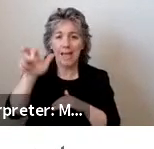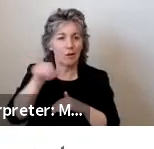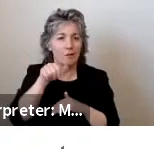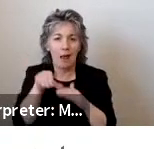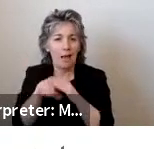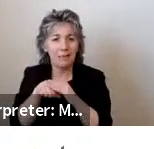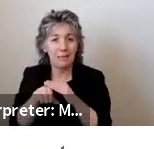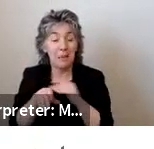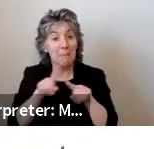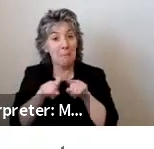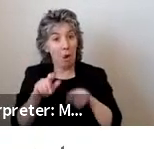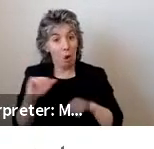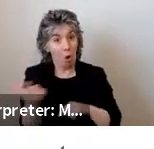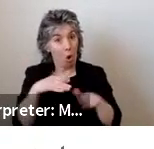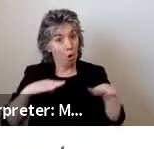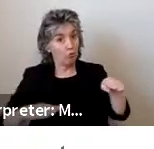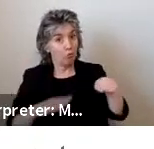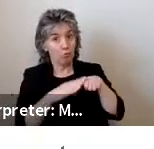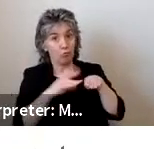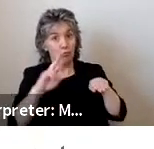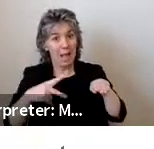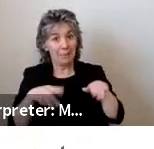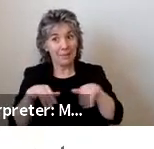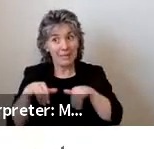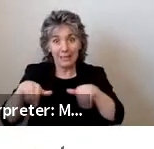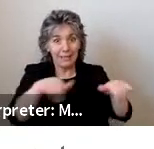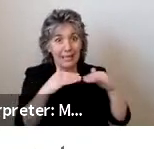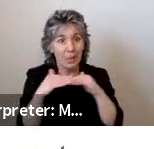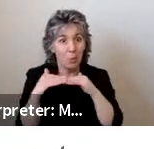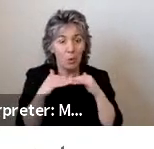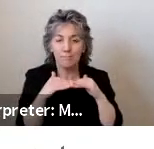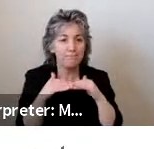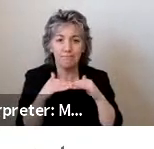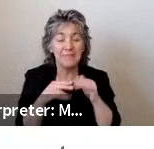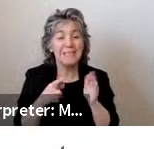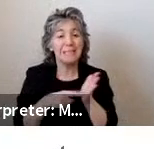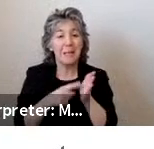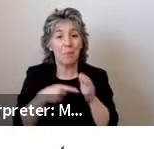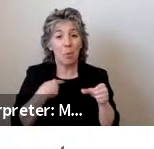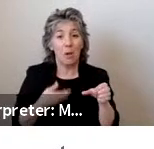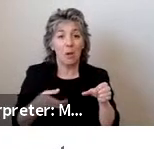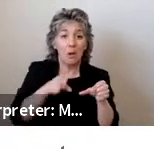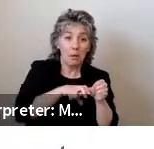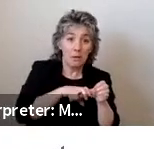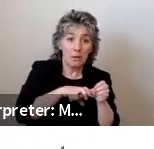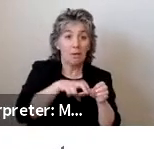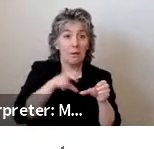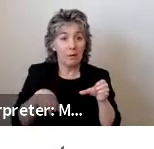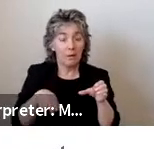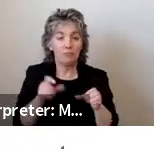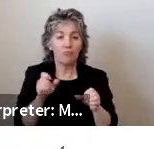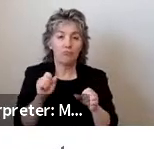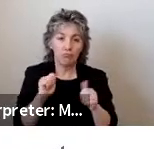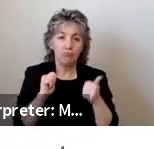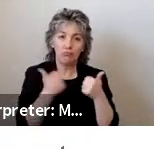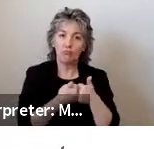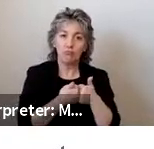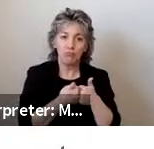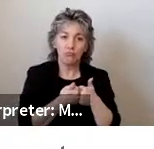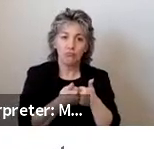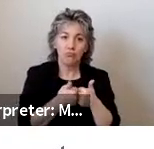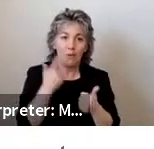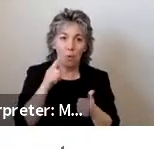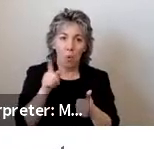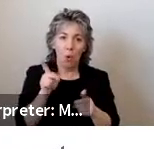created equal. There are times in which boarding and exiting vehicles via ramps can be very challenging for